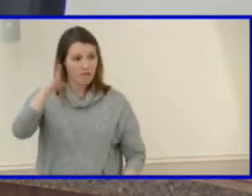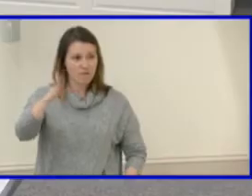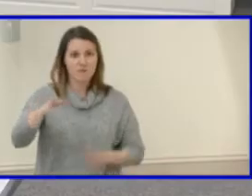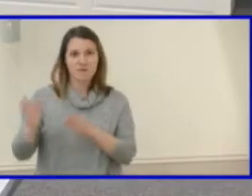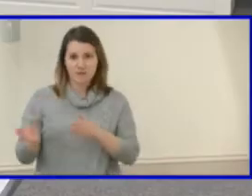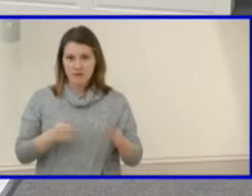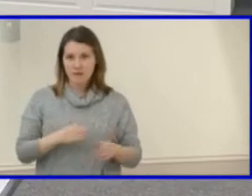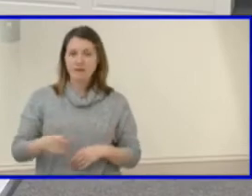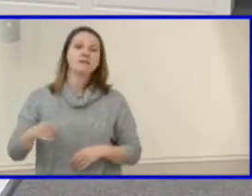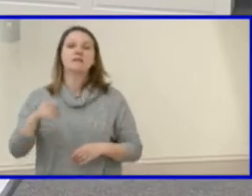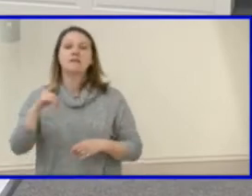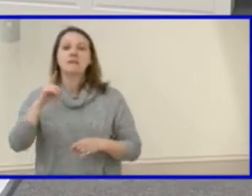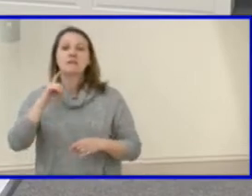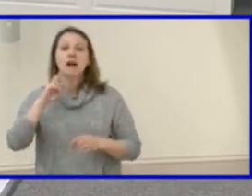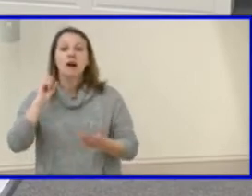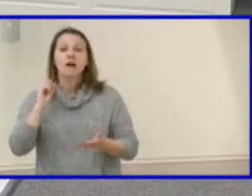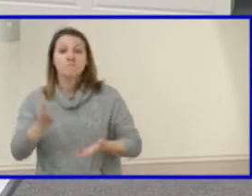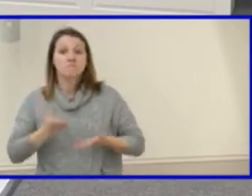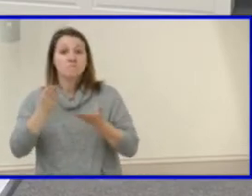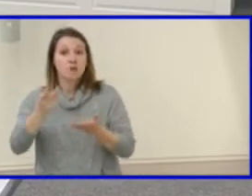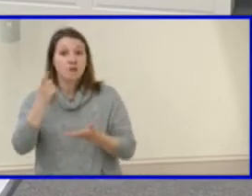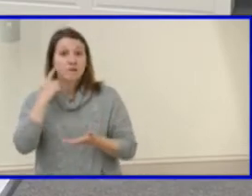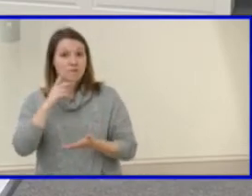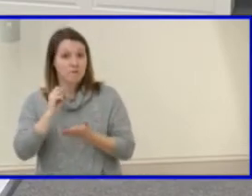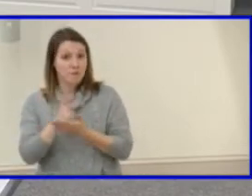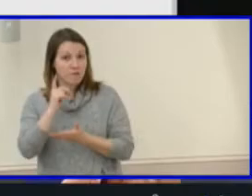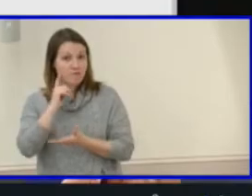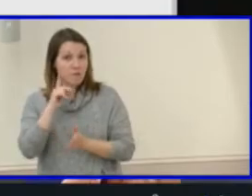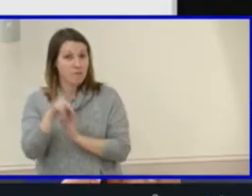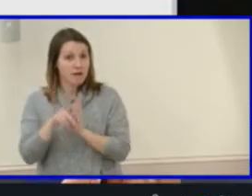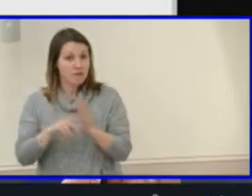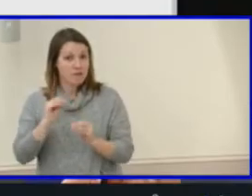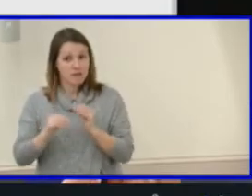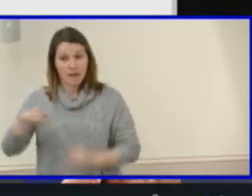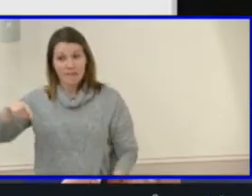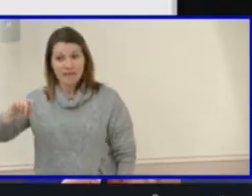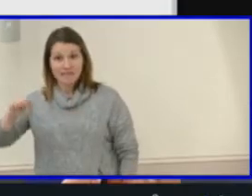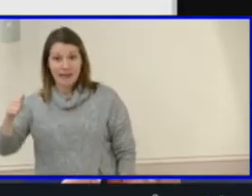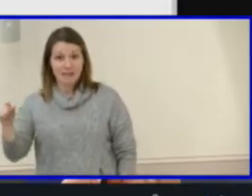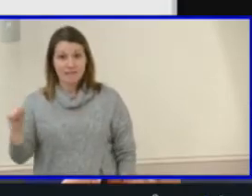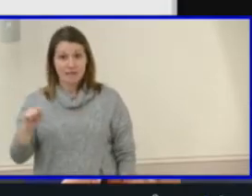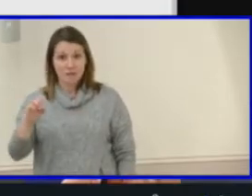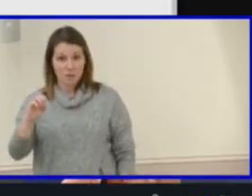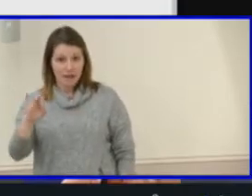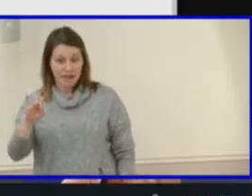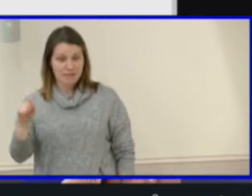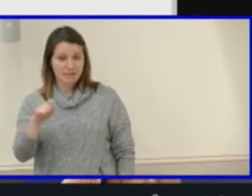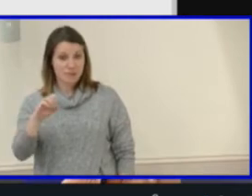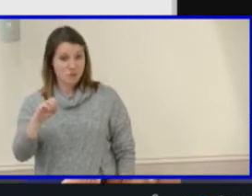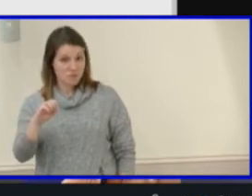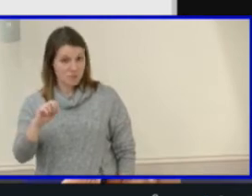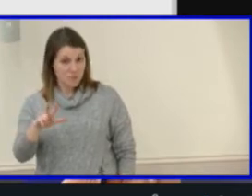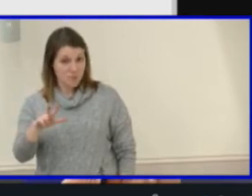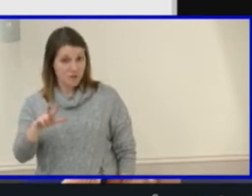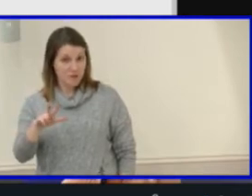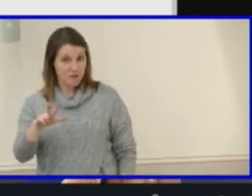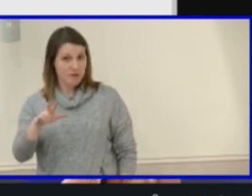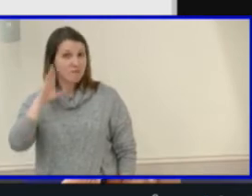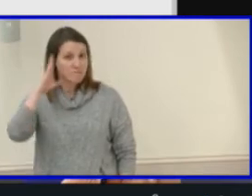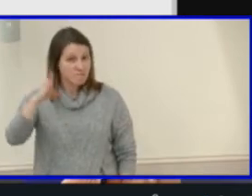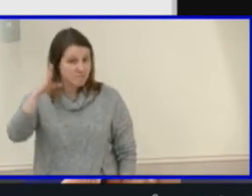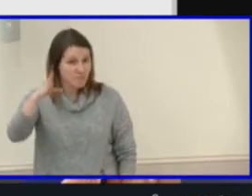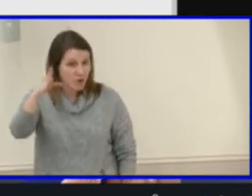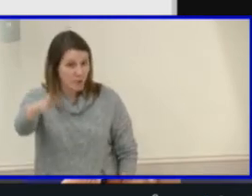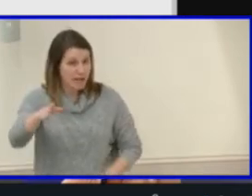a motion to approve proposed revisions to policy P10-08-003 long range